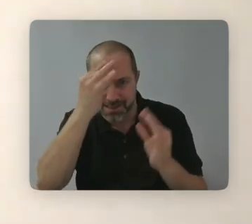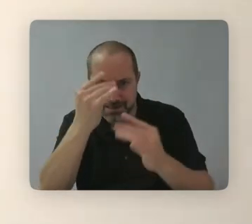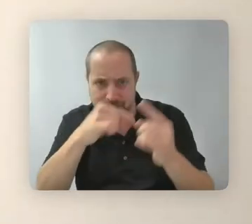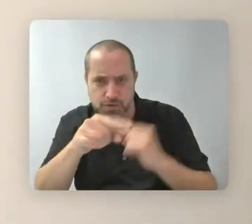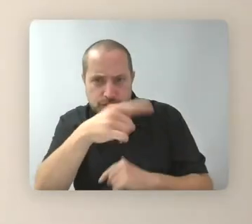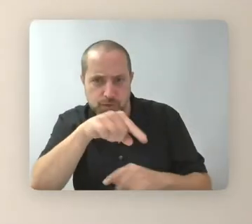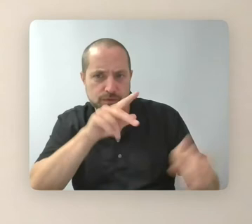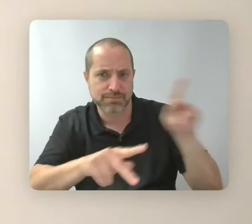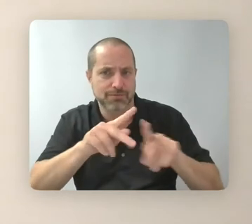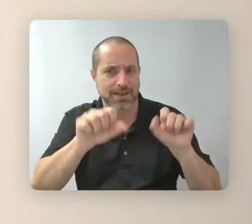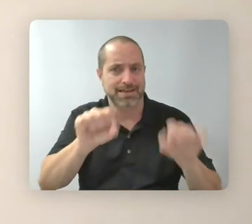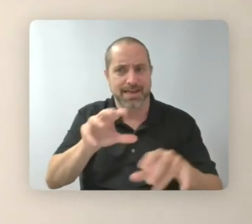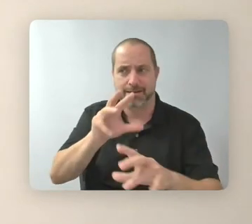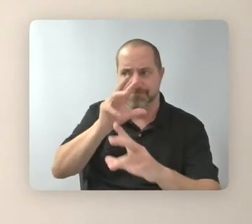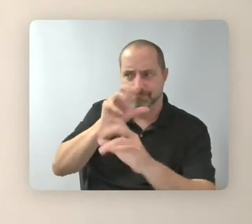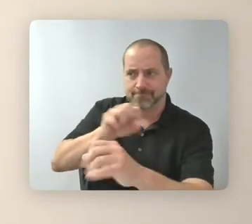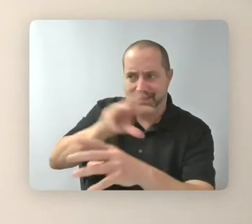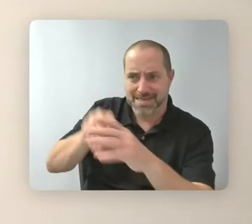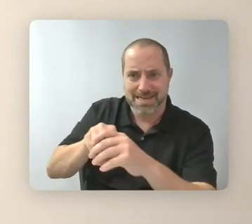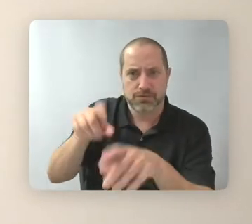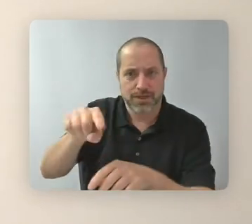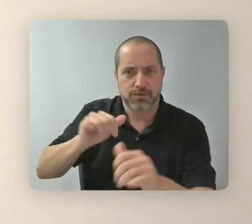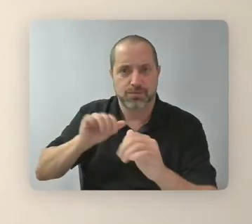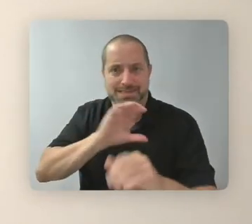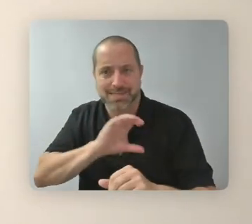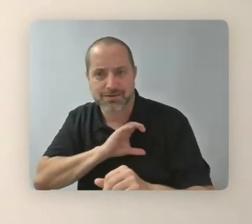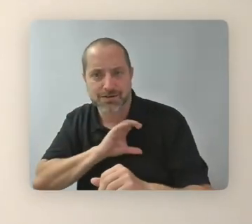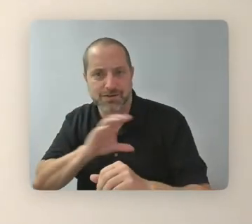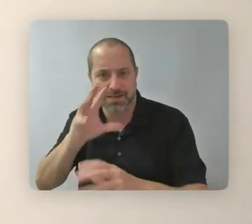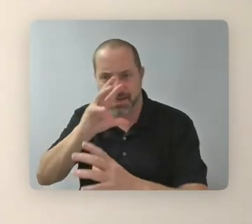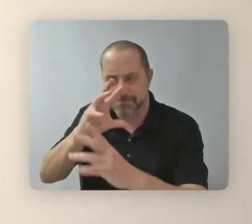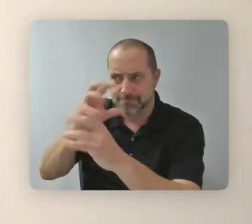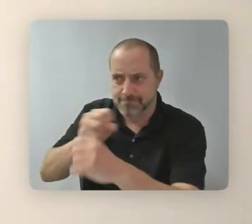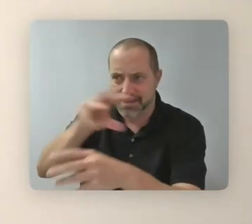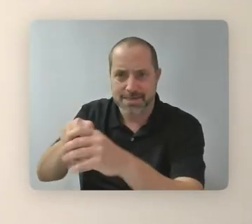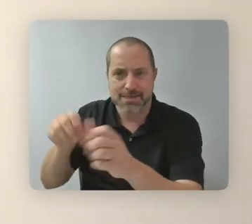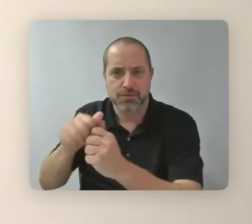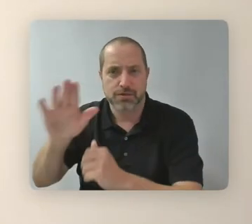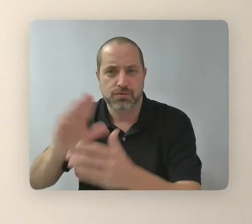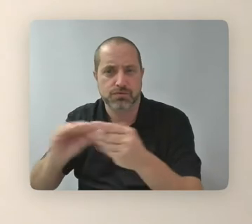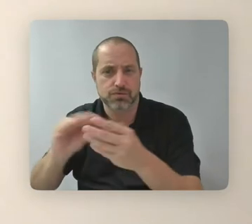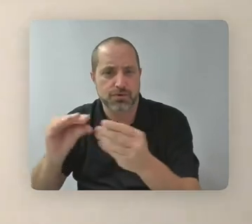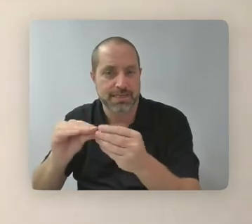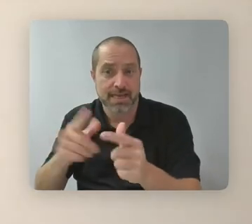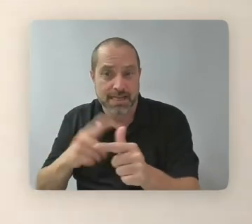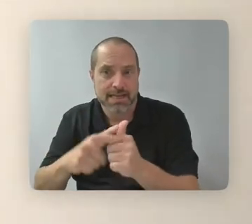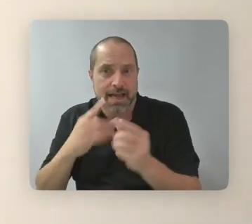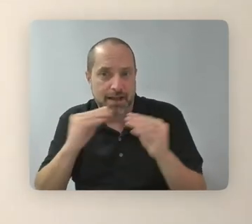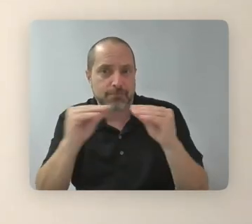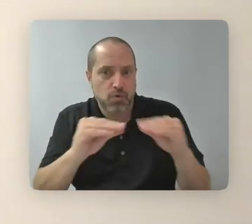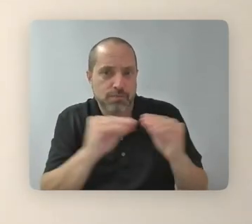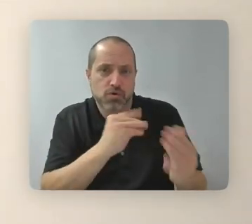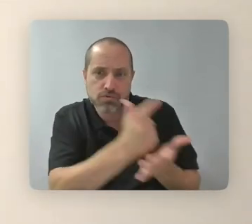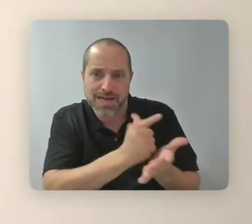with these characters and these stories and just building up the pipeline, having talent agents and